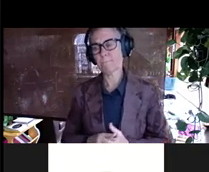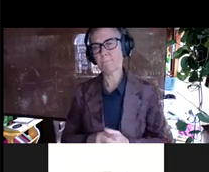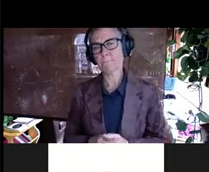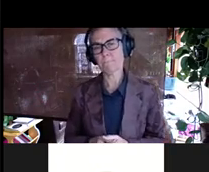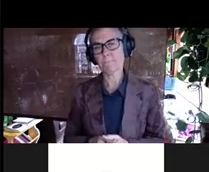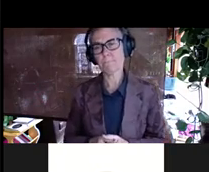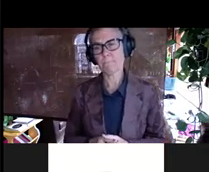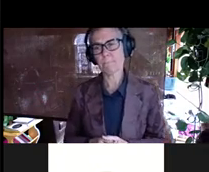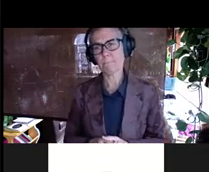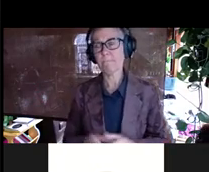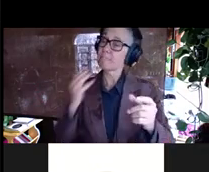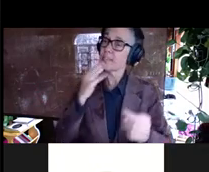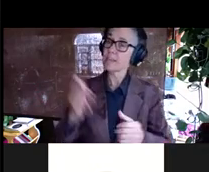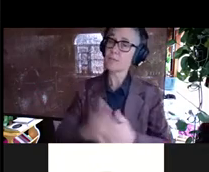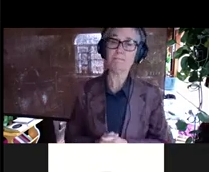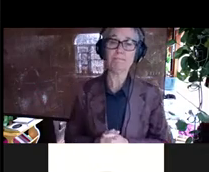Thanks.